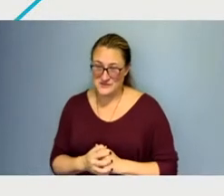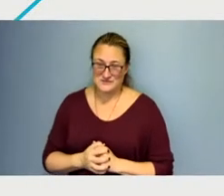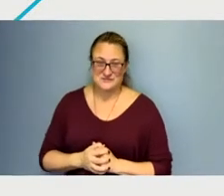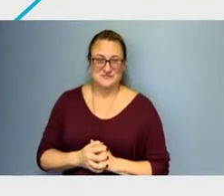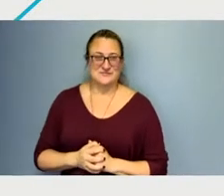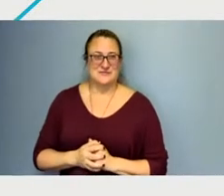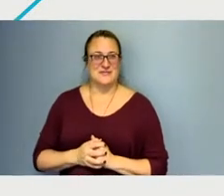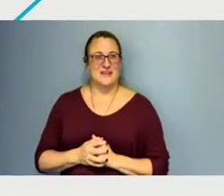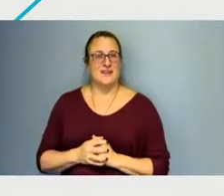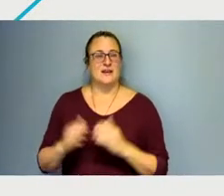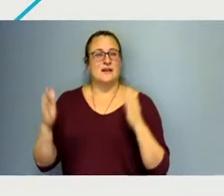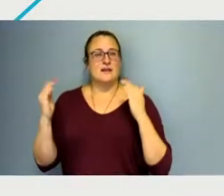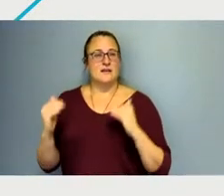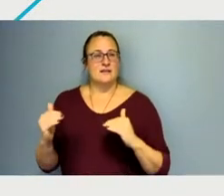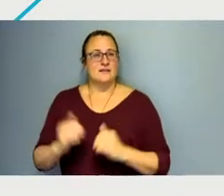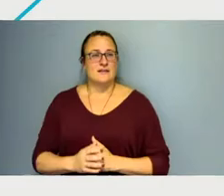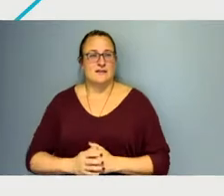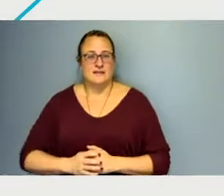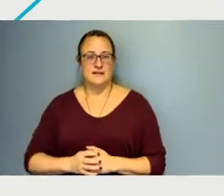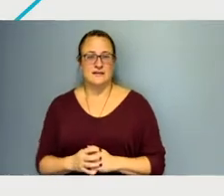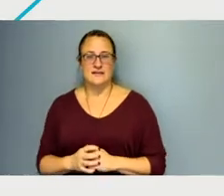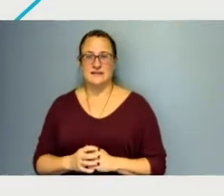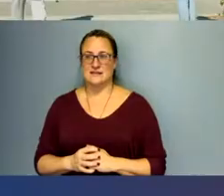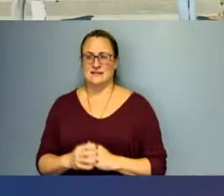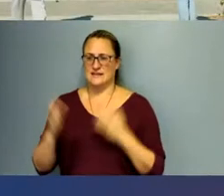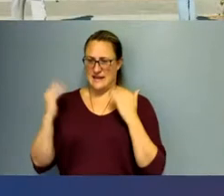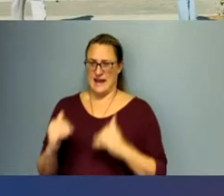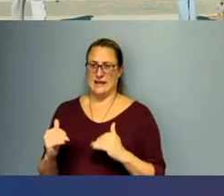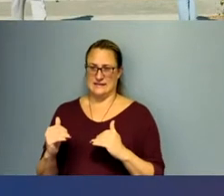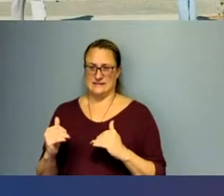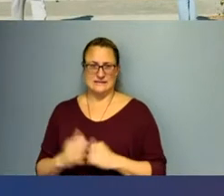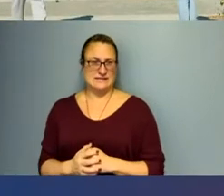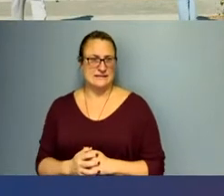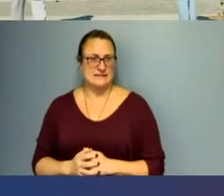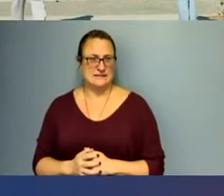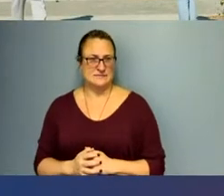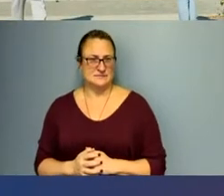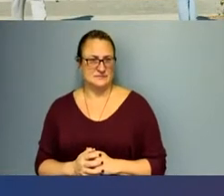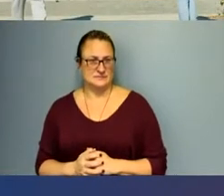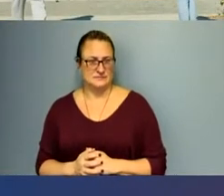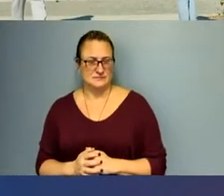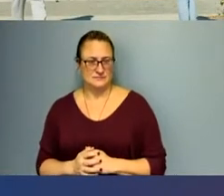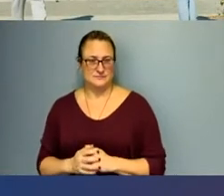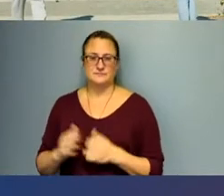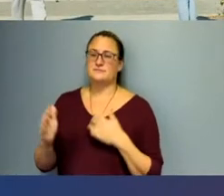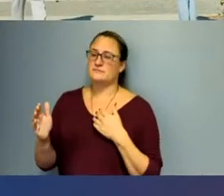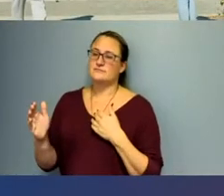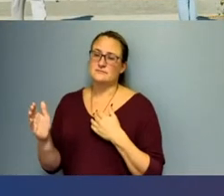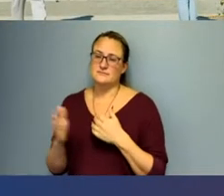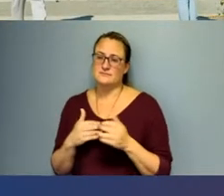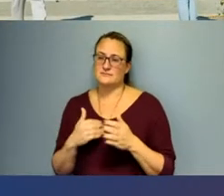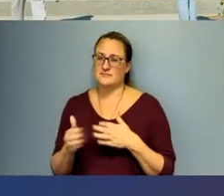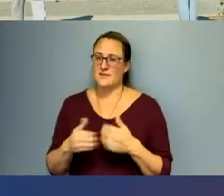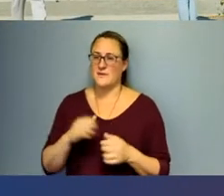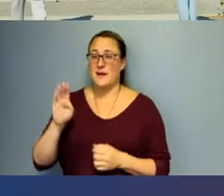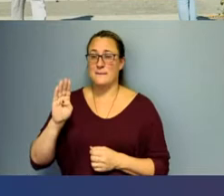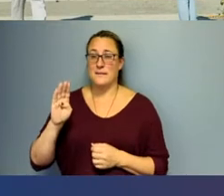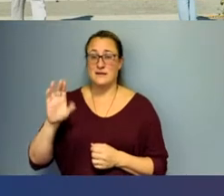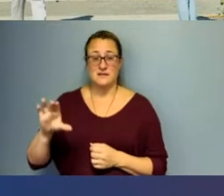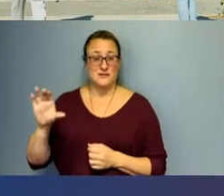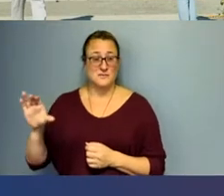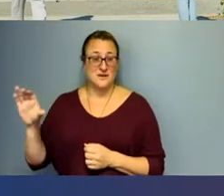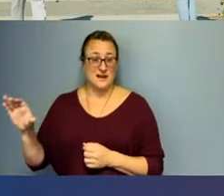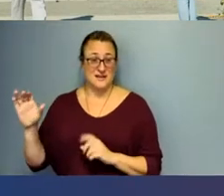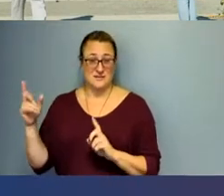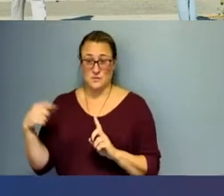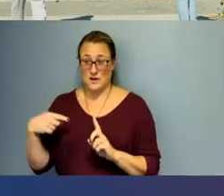next slide. This is really what Bucks County Community College is.